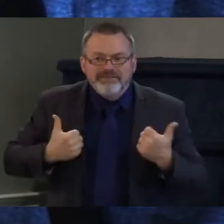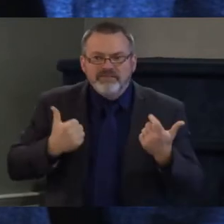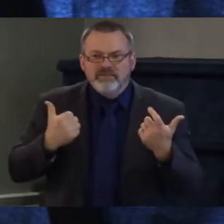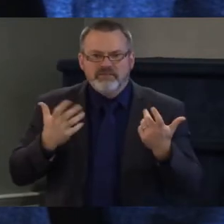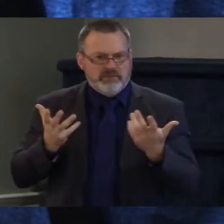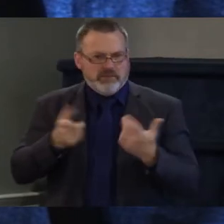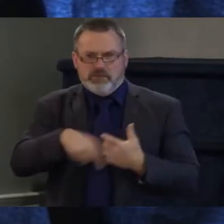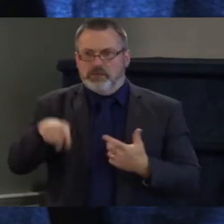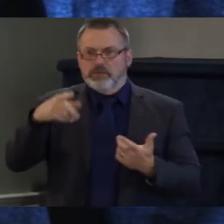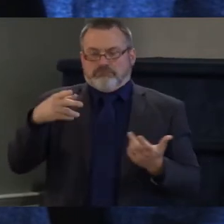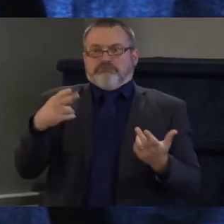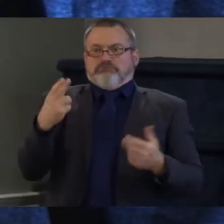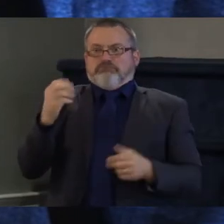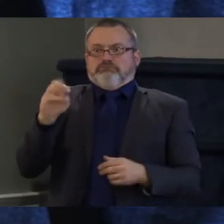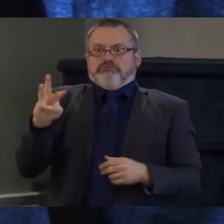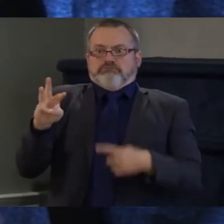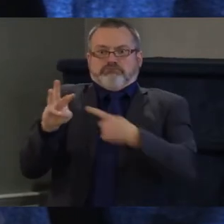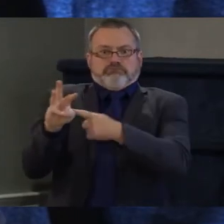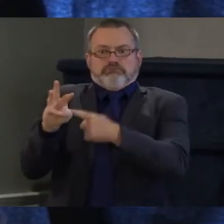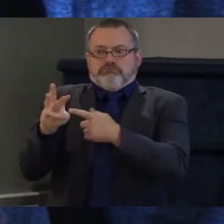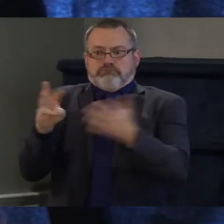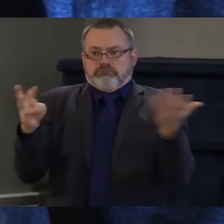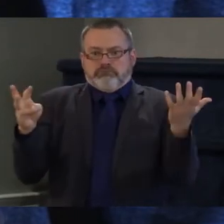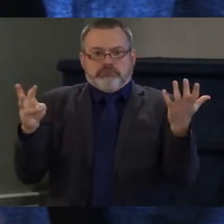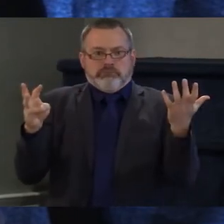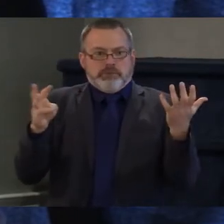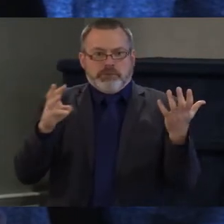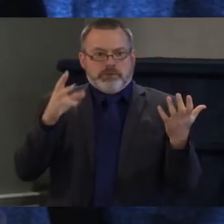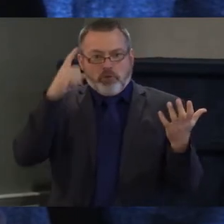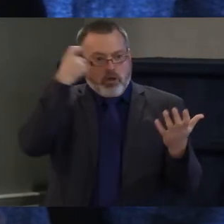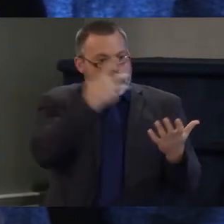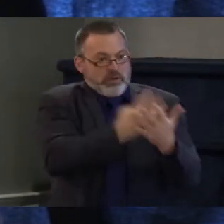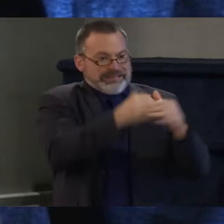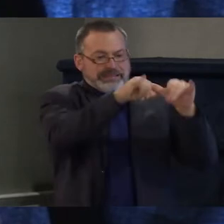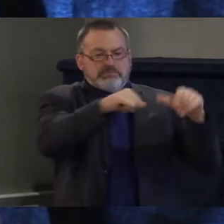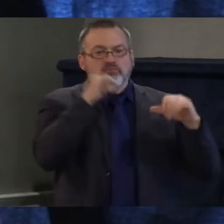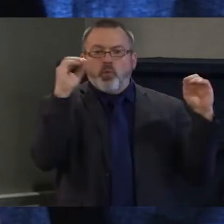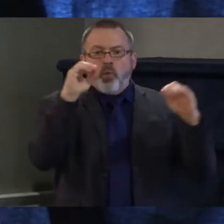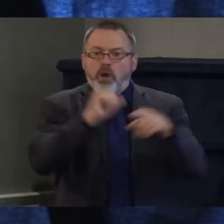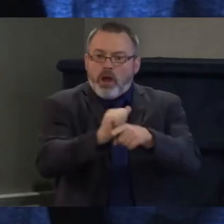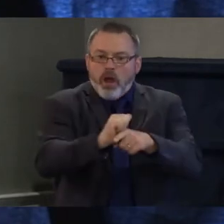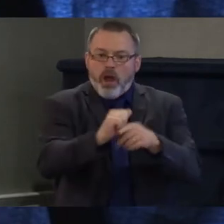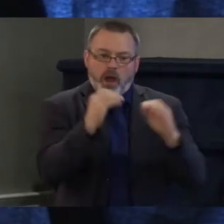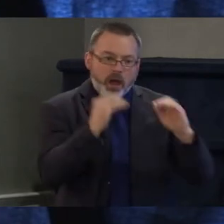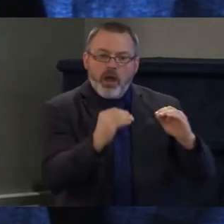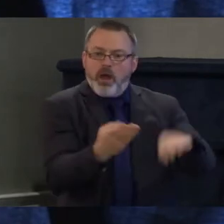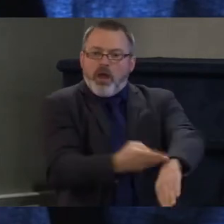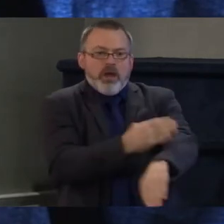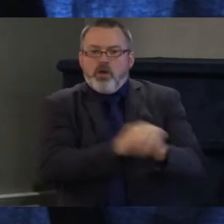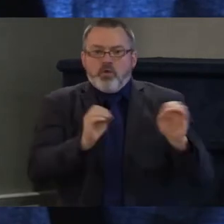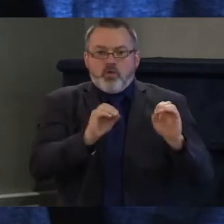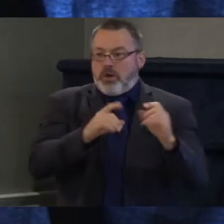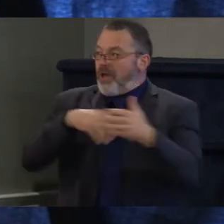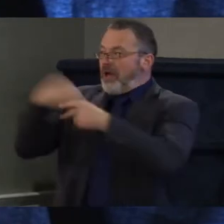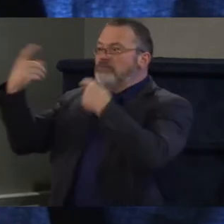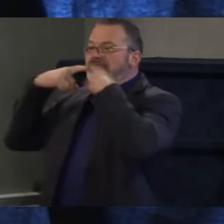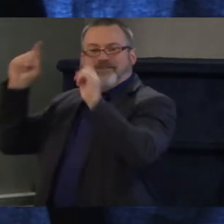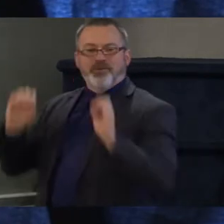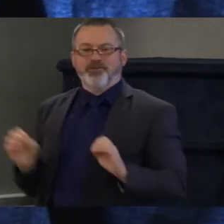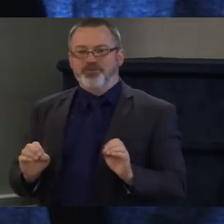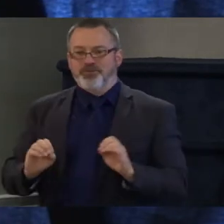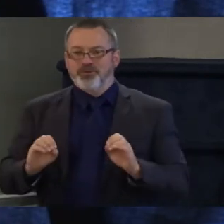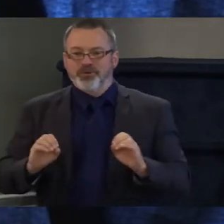successful when they've served their time. And we also are not prepared for the fact that so many of the people who are incarcerated here in Vermont